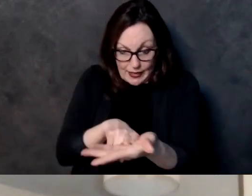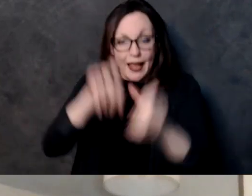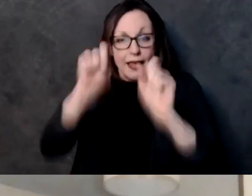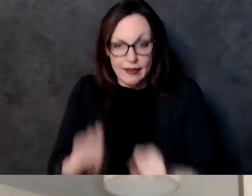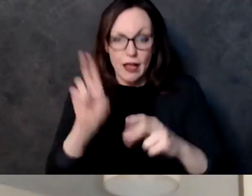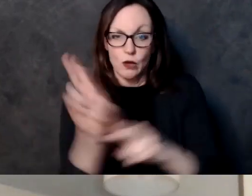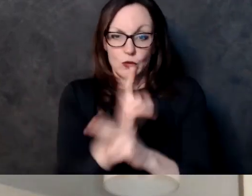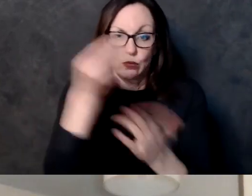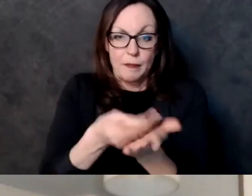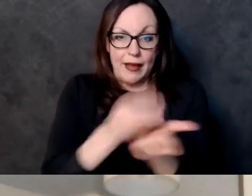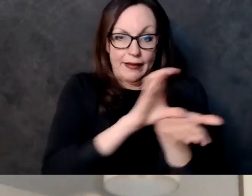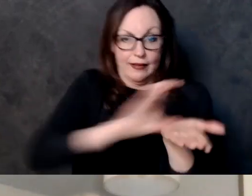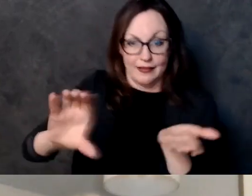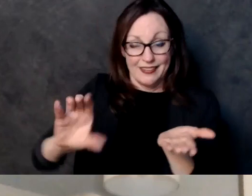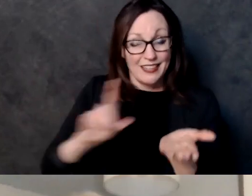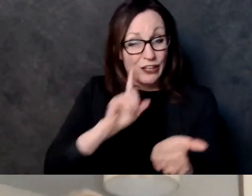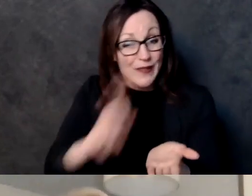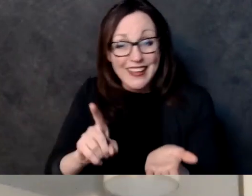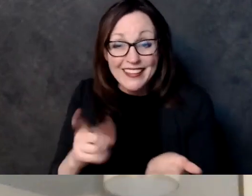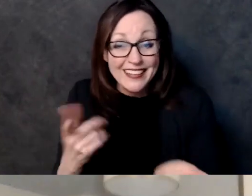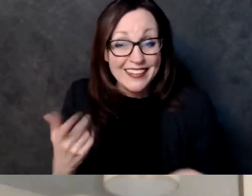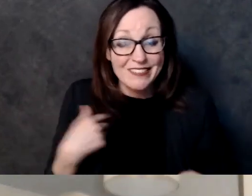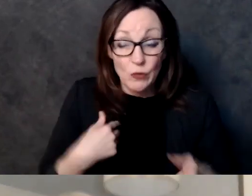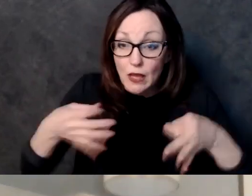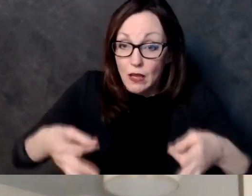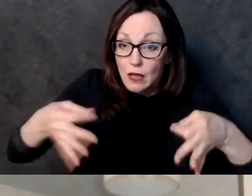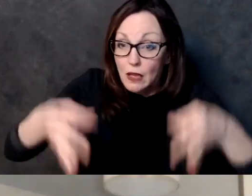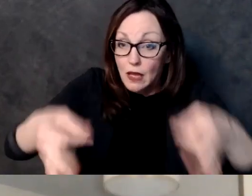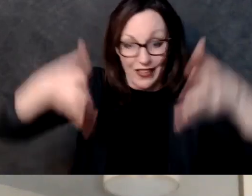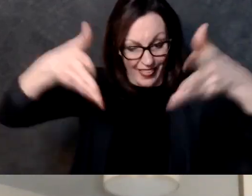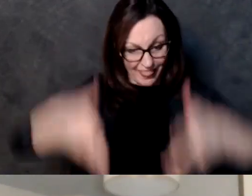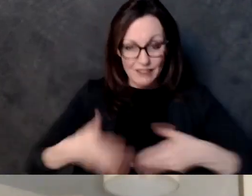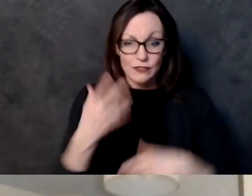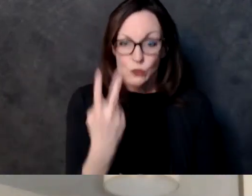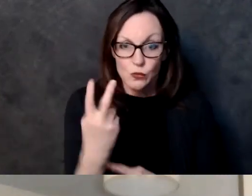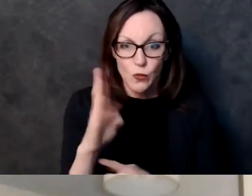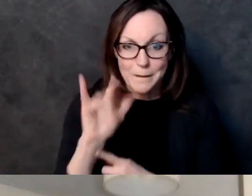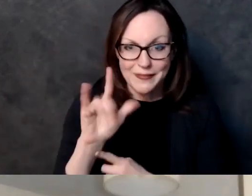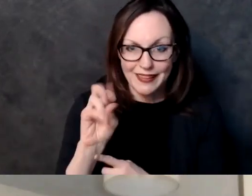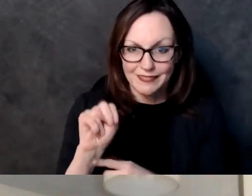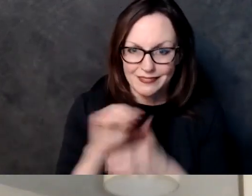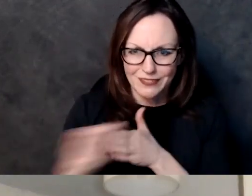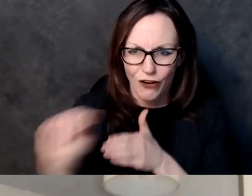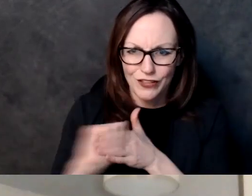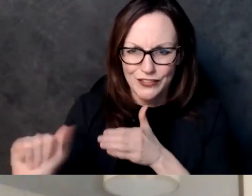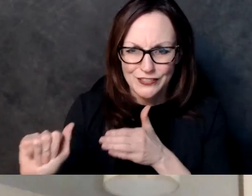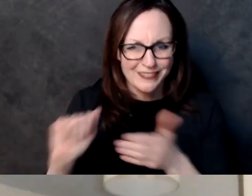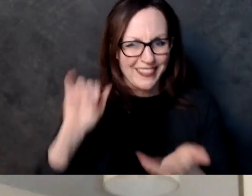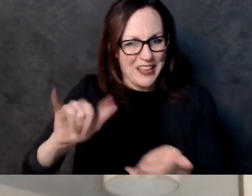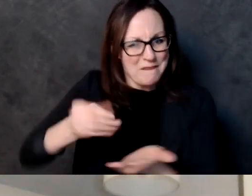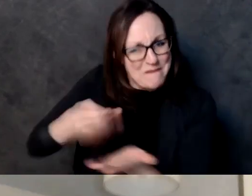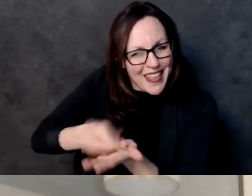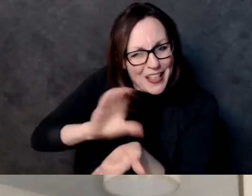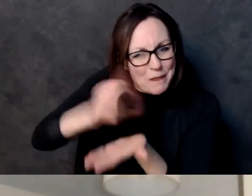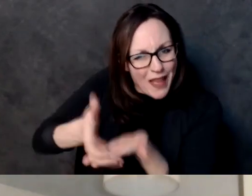are going to them or to put another way if the rain and that and the rainy day fund is at a still at an all-time high um and so if you are putting